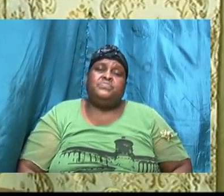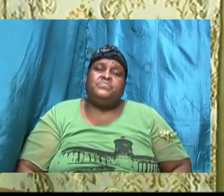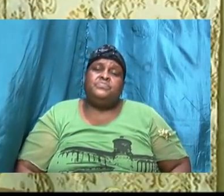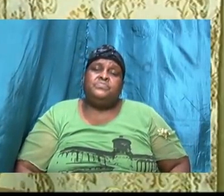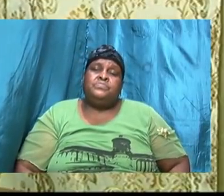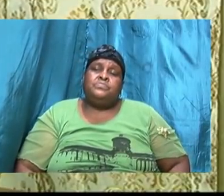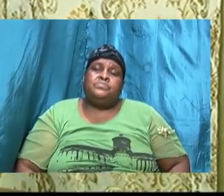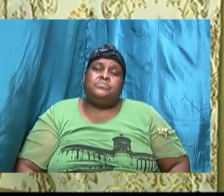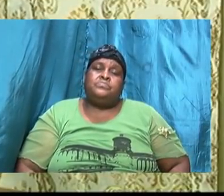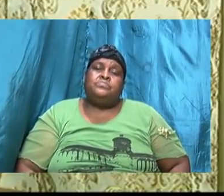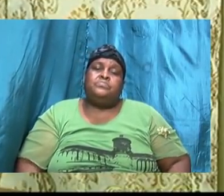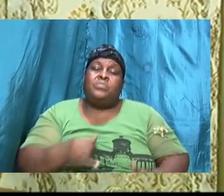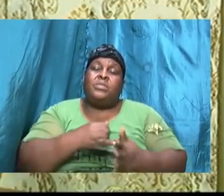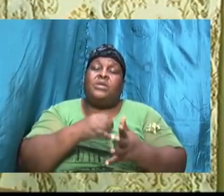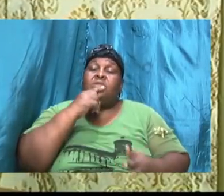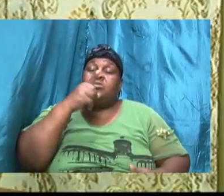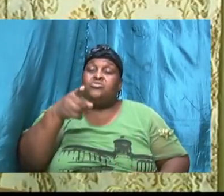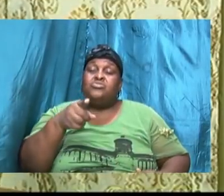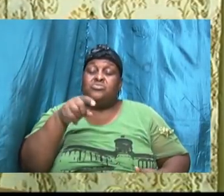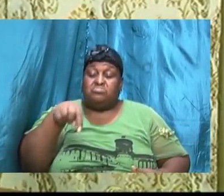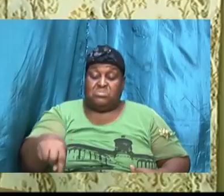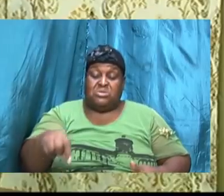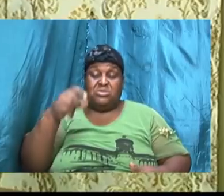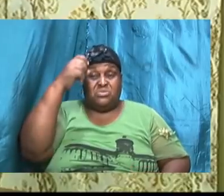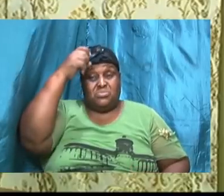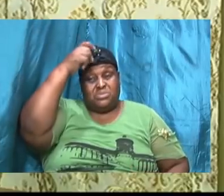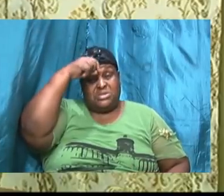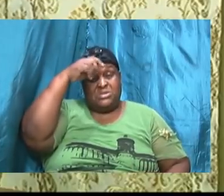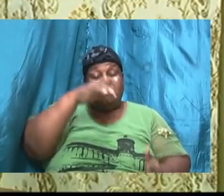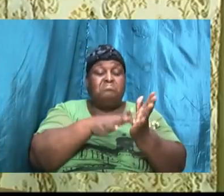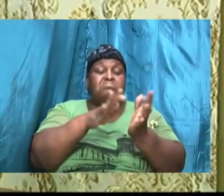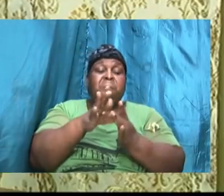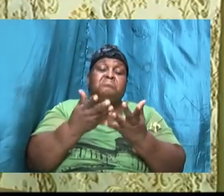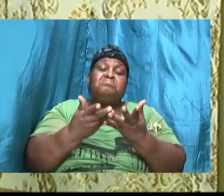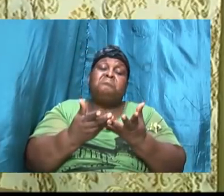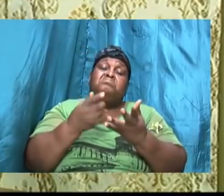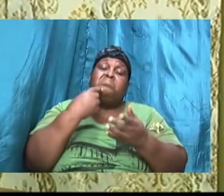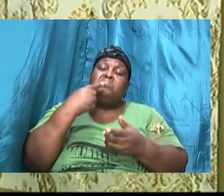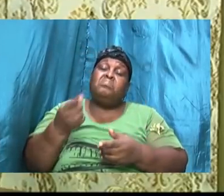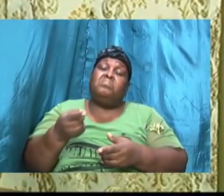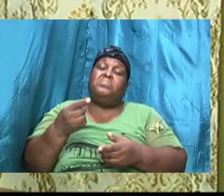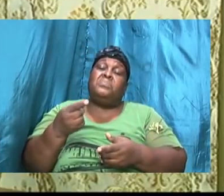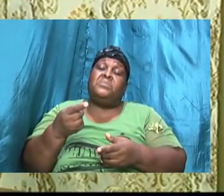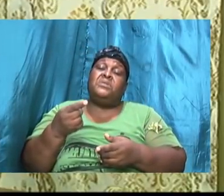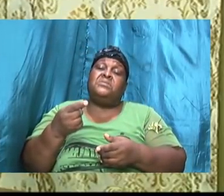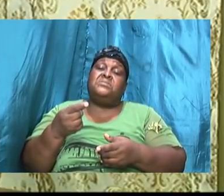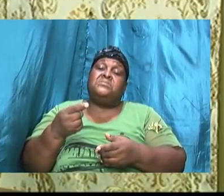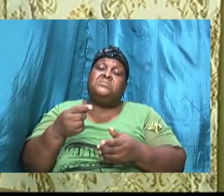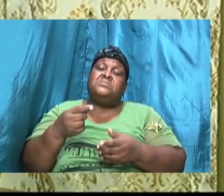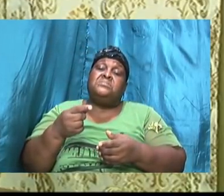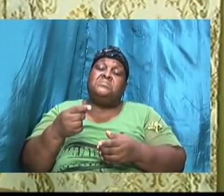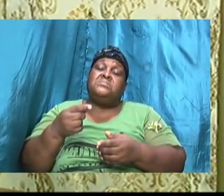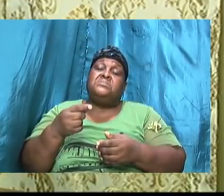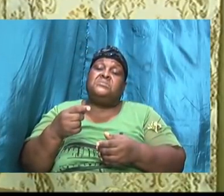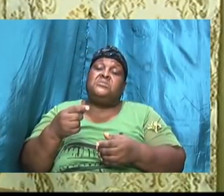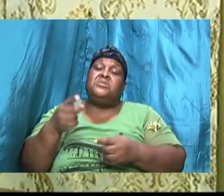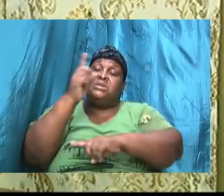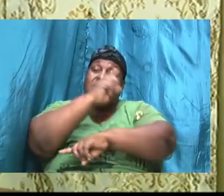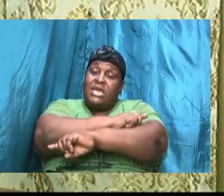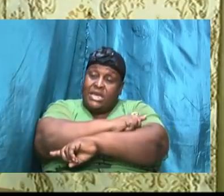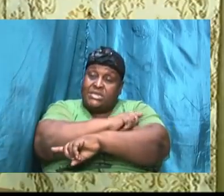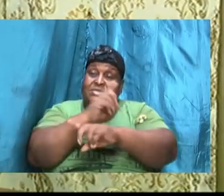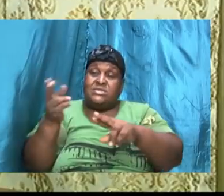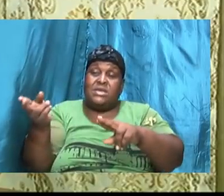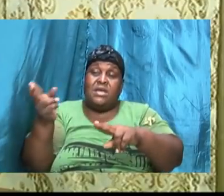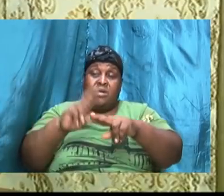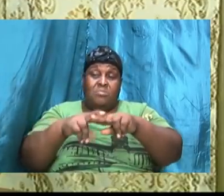so it is true this wisdom the Bible said that your days will be multiplied can you imagine by doing